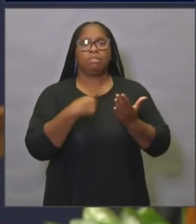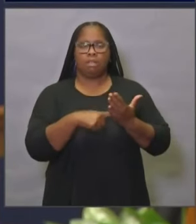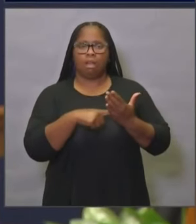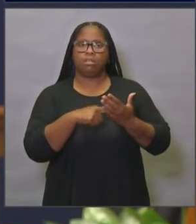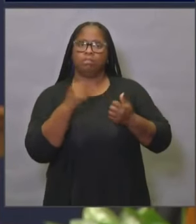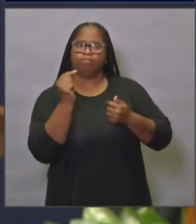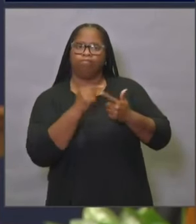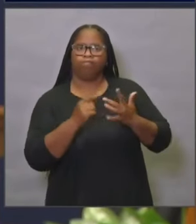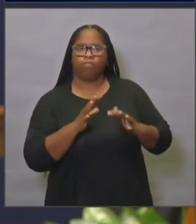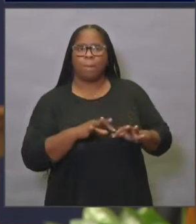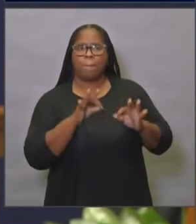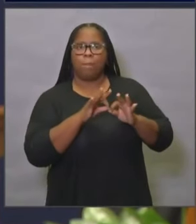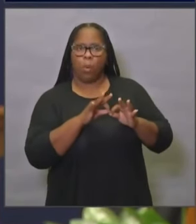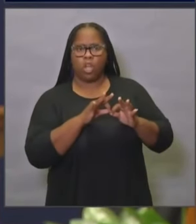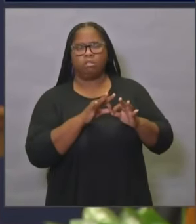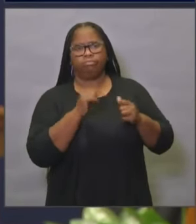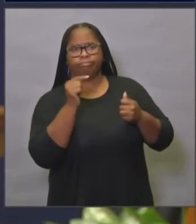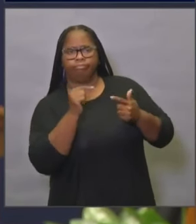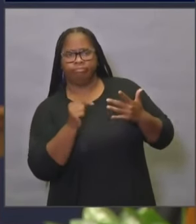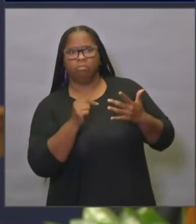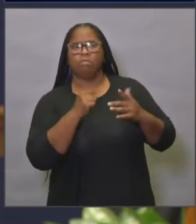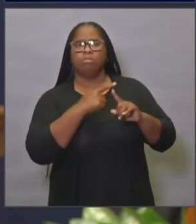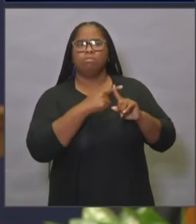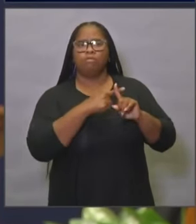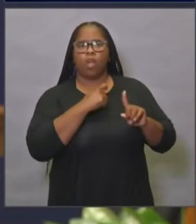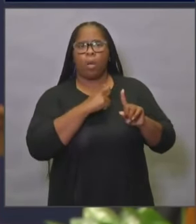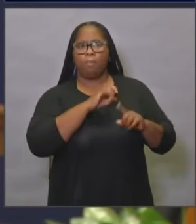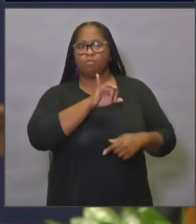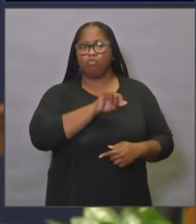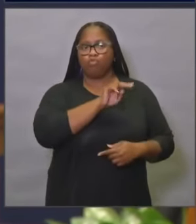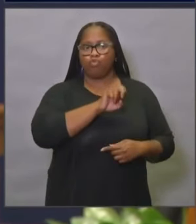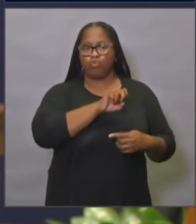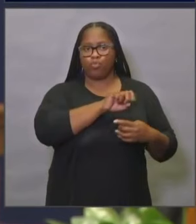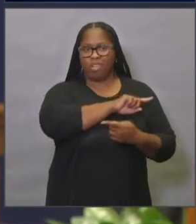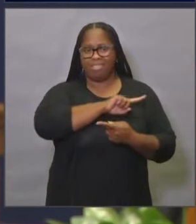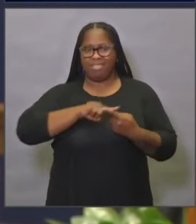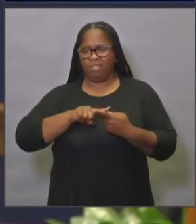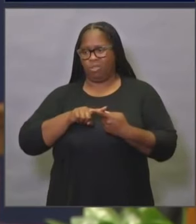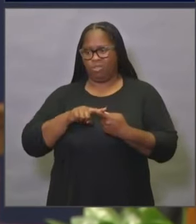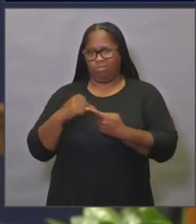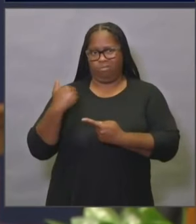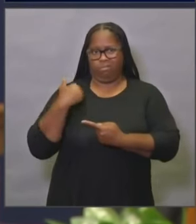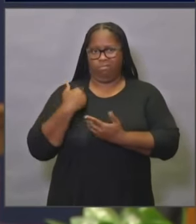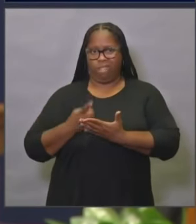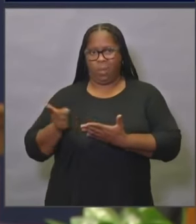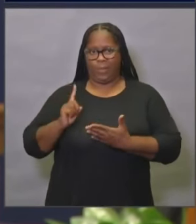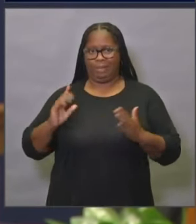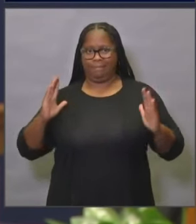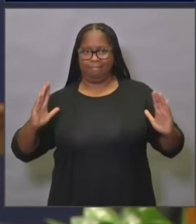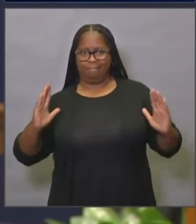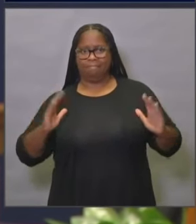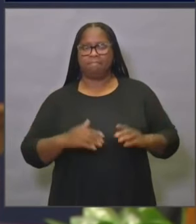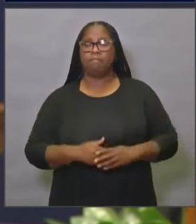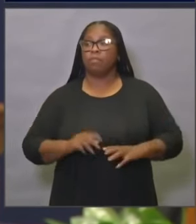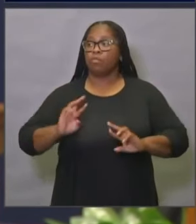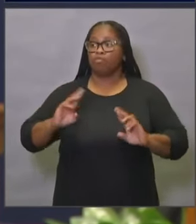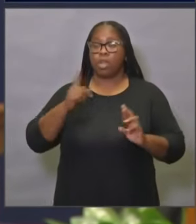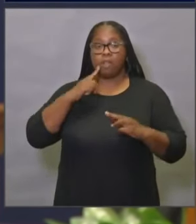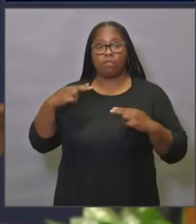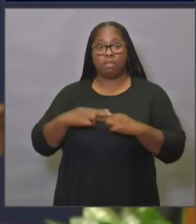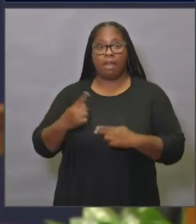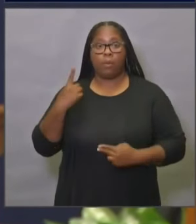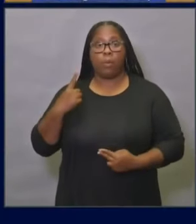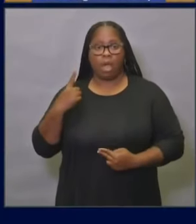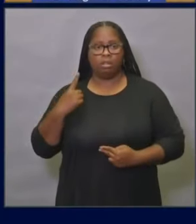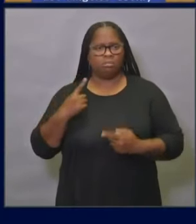reminder of what we can do when we do everything that we need to in terms of controlling the spread. So we'll go to slide one first, please.